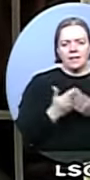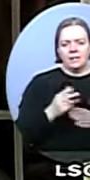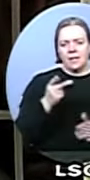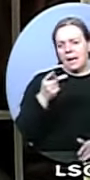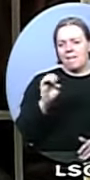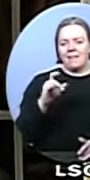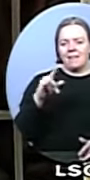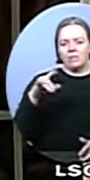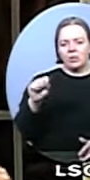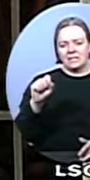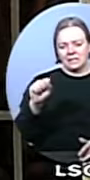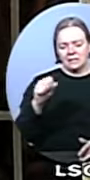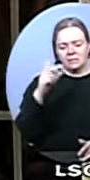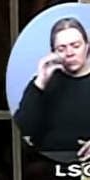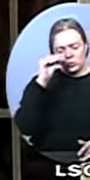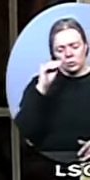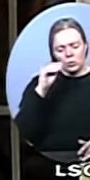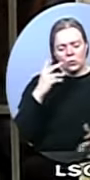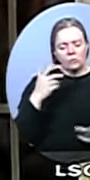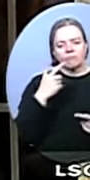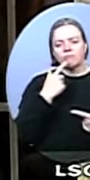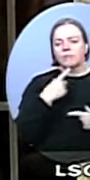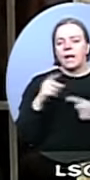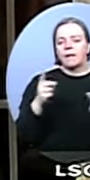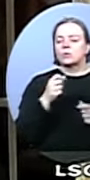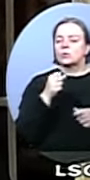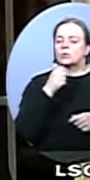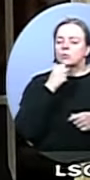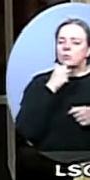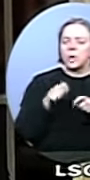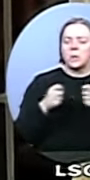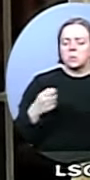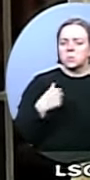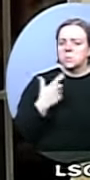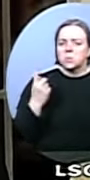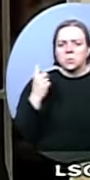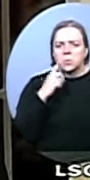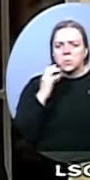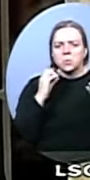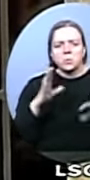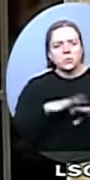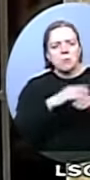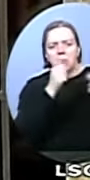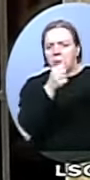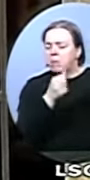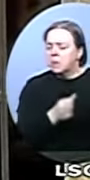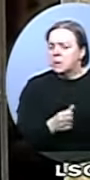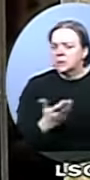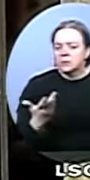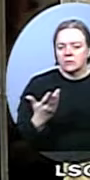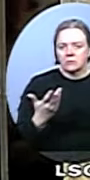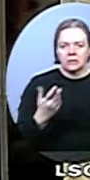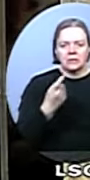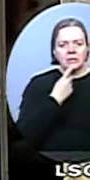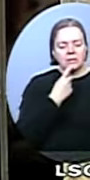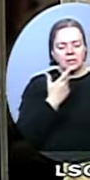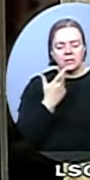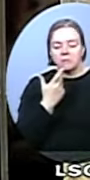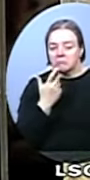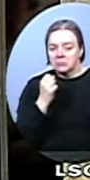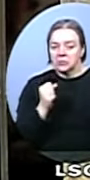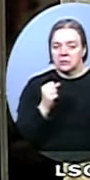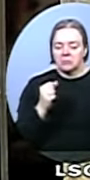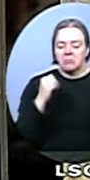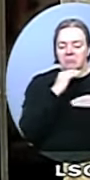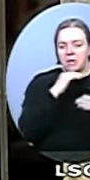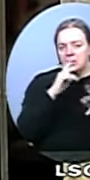about the job. So either Pentafuntas was lying, or someone fast-tracked his appointment when he wasn't eligible. So who put him on